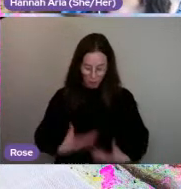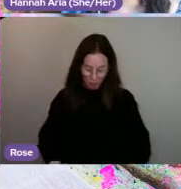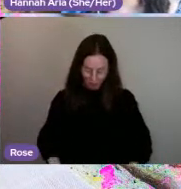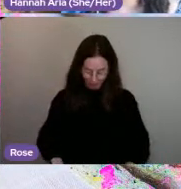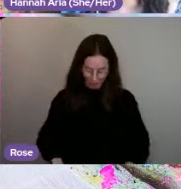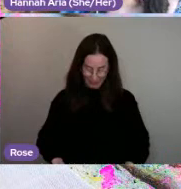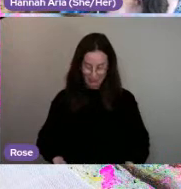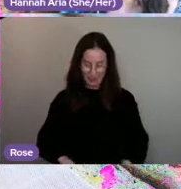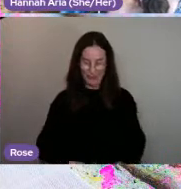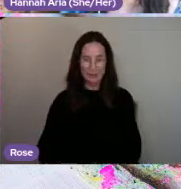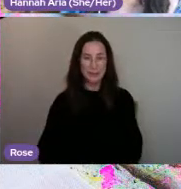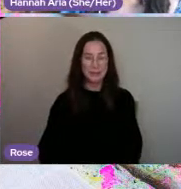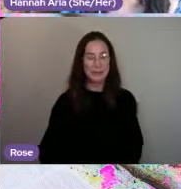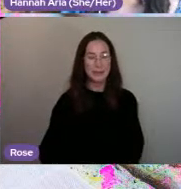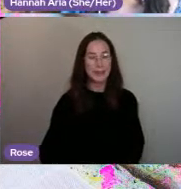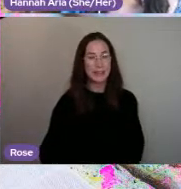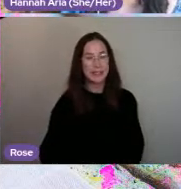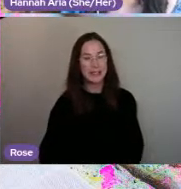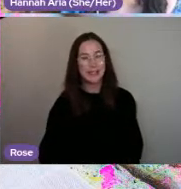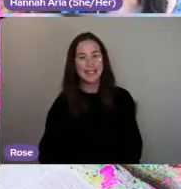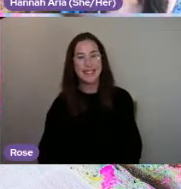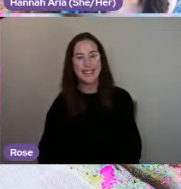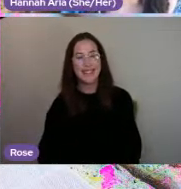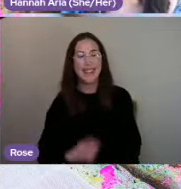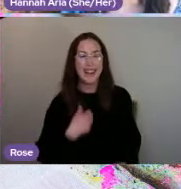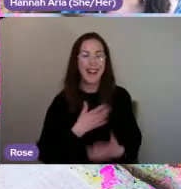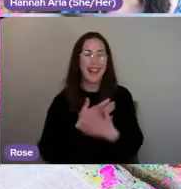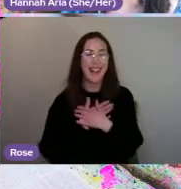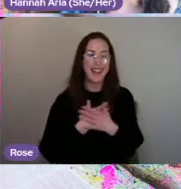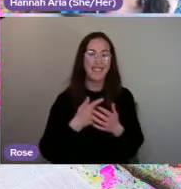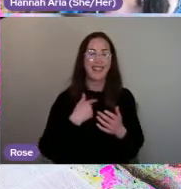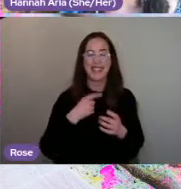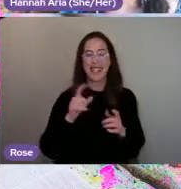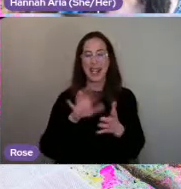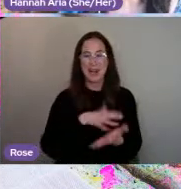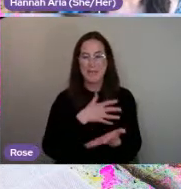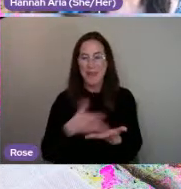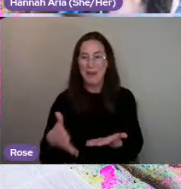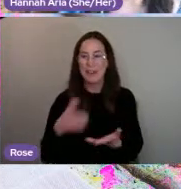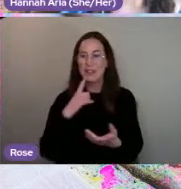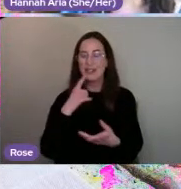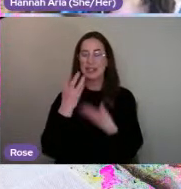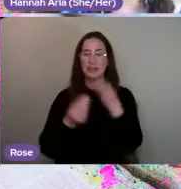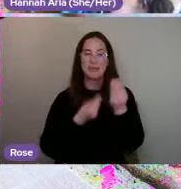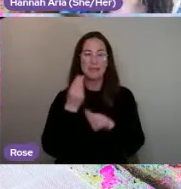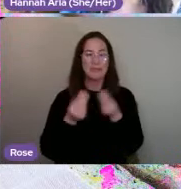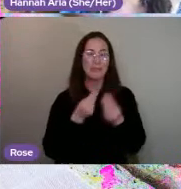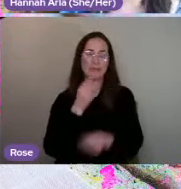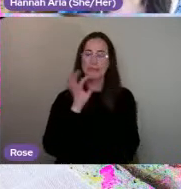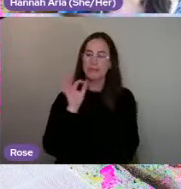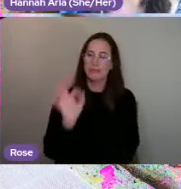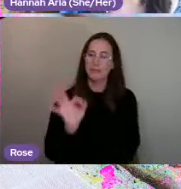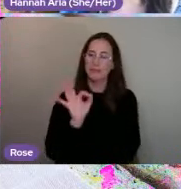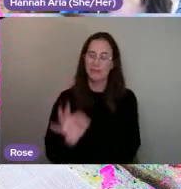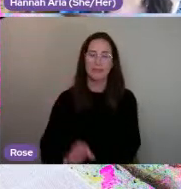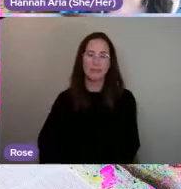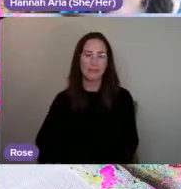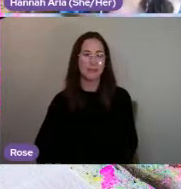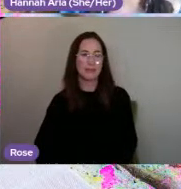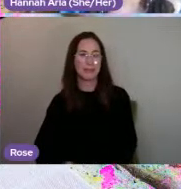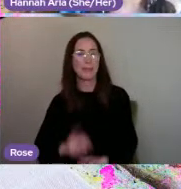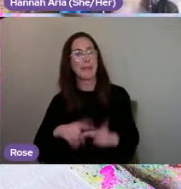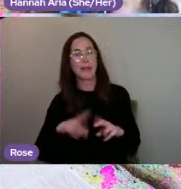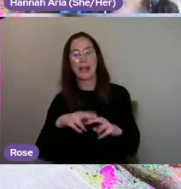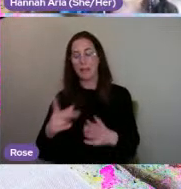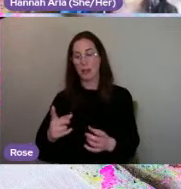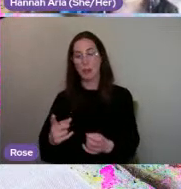Wow. I love that we're getting poetry and spoken word and stuff. So yeah, if you are ever inspired to do some